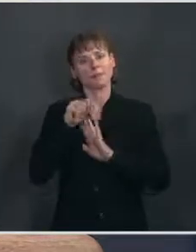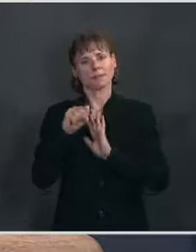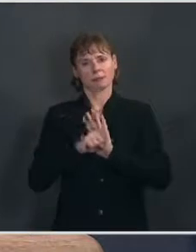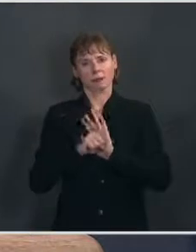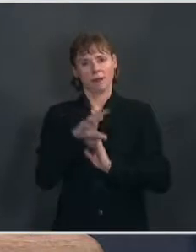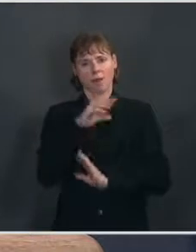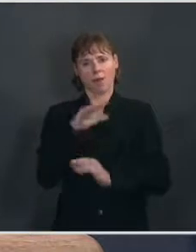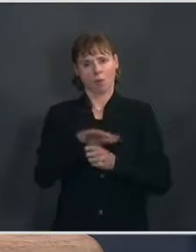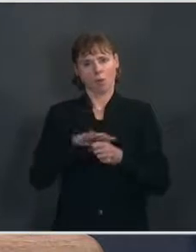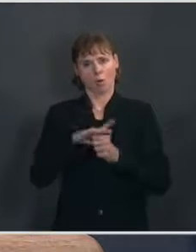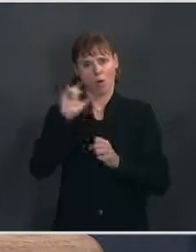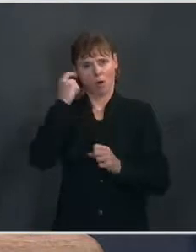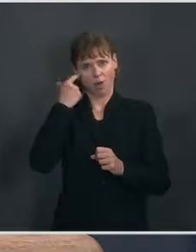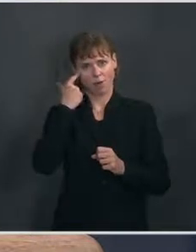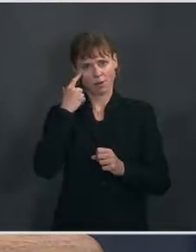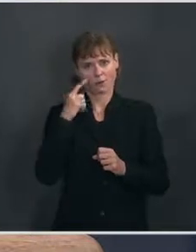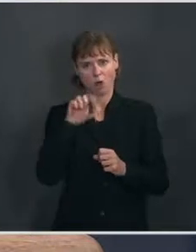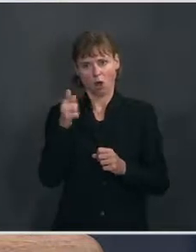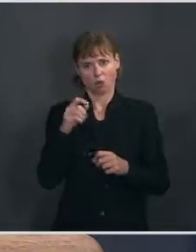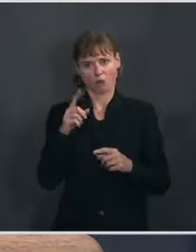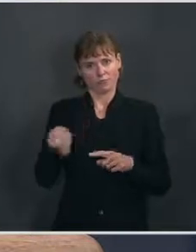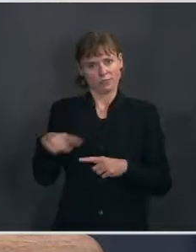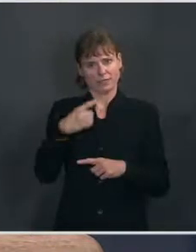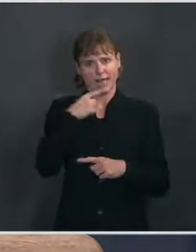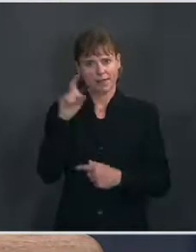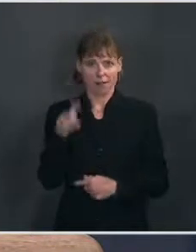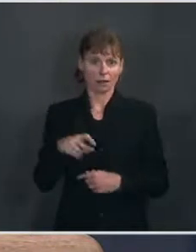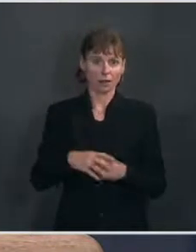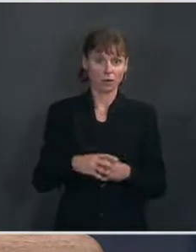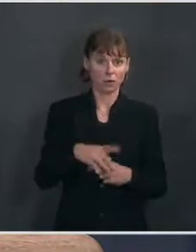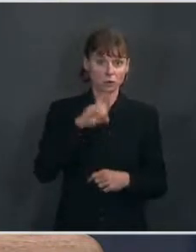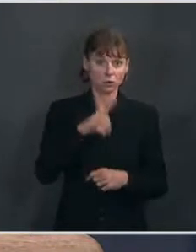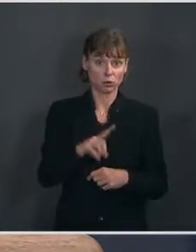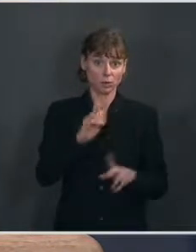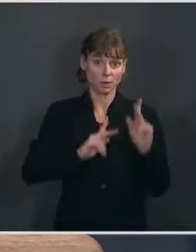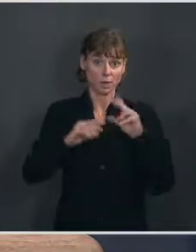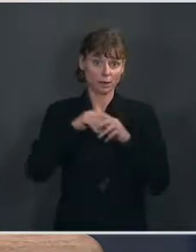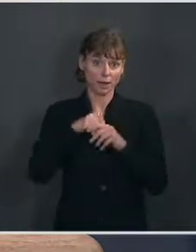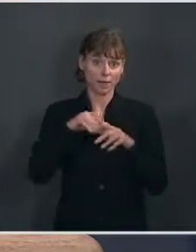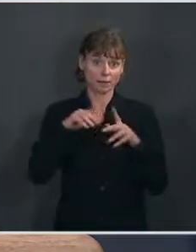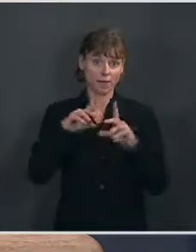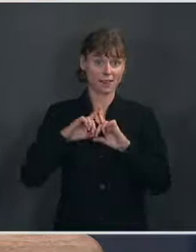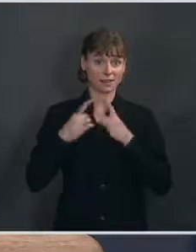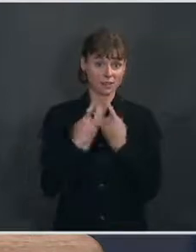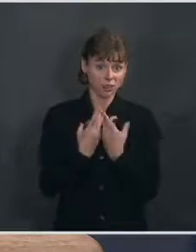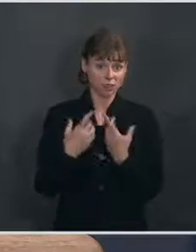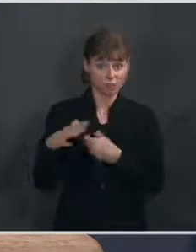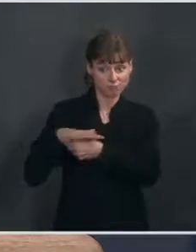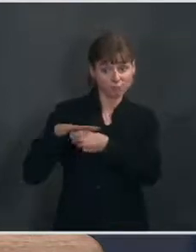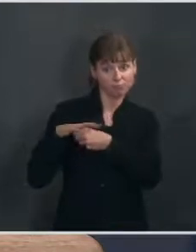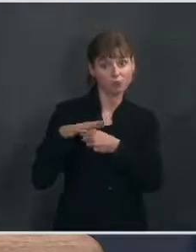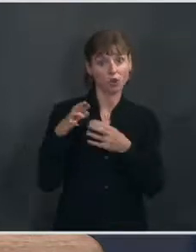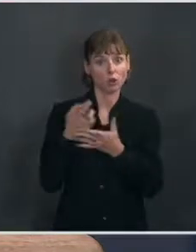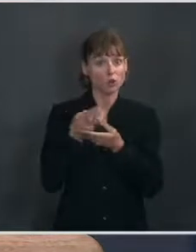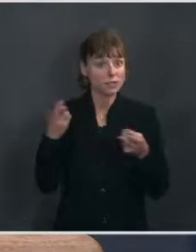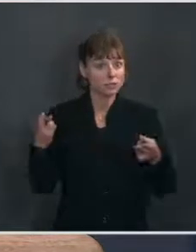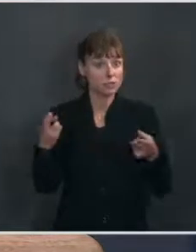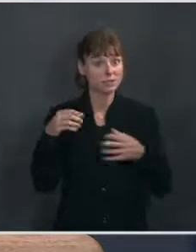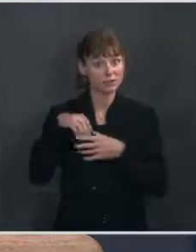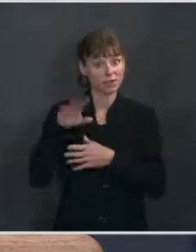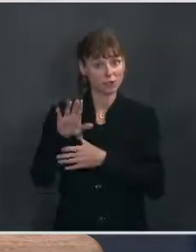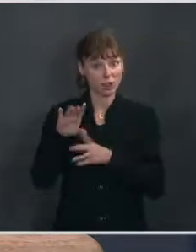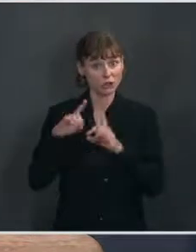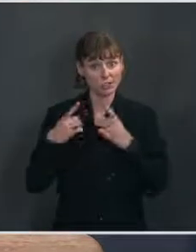governments and others are telling us they need to ensure that the people in their districts, the resources in their districts, the